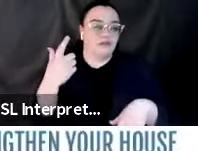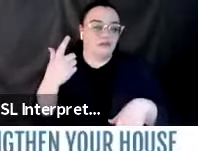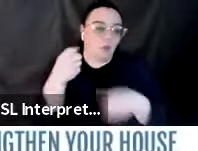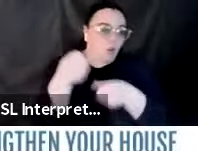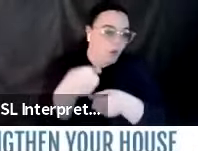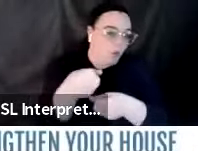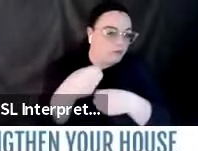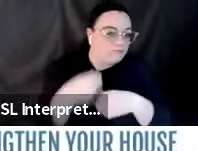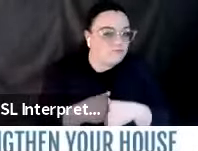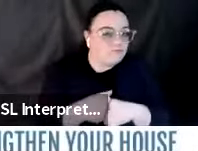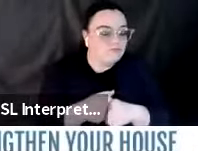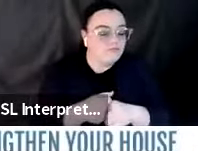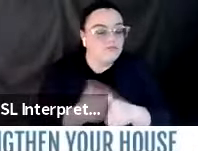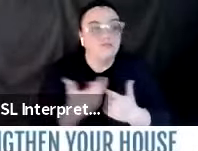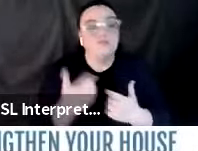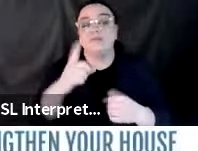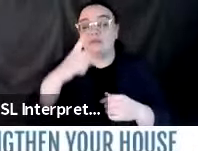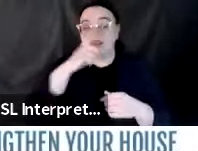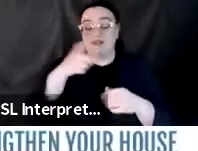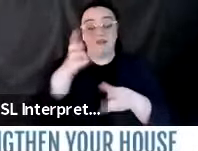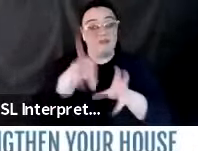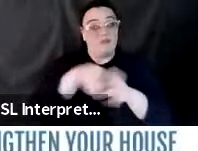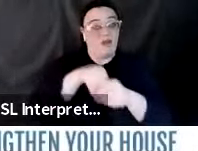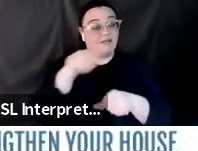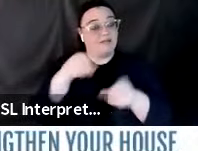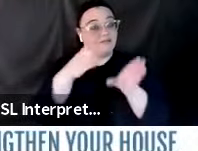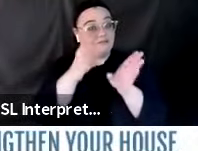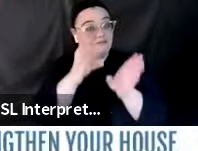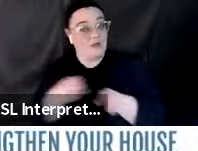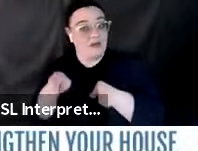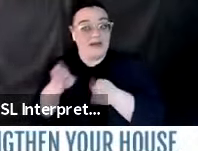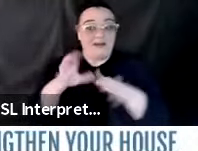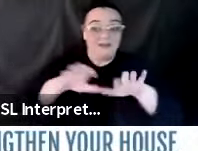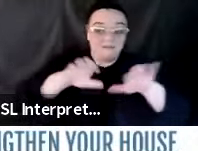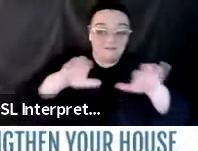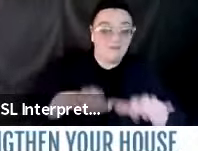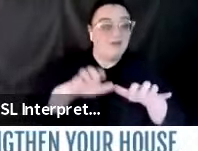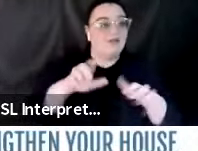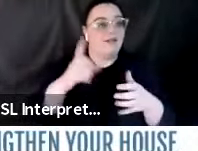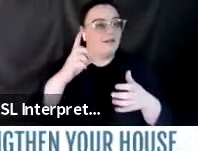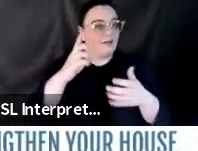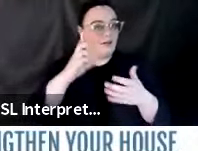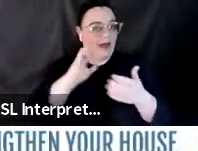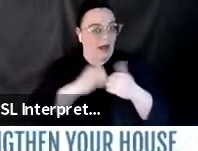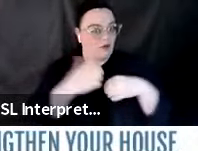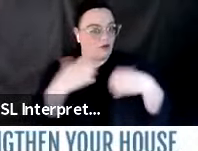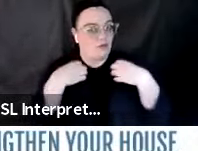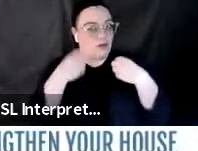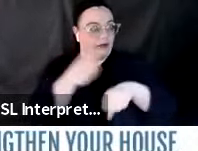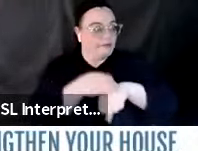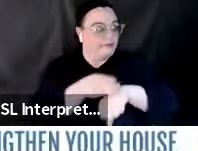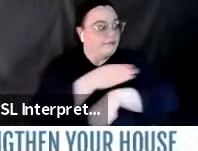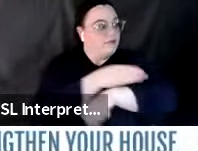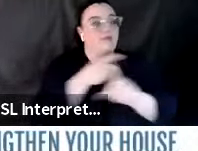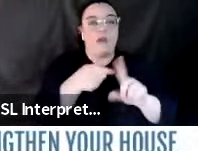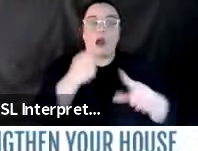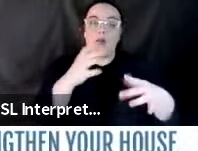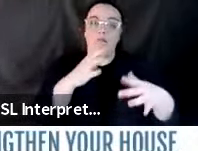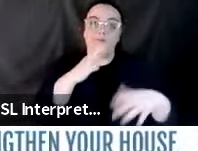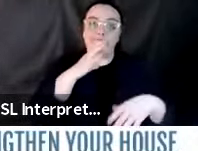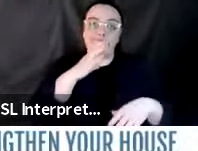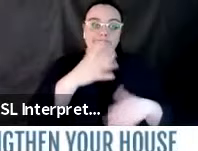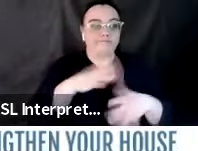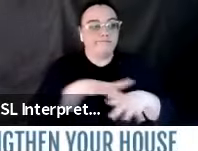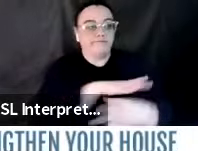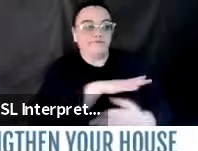Also, as part of the preparedness to survive and recover from a damaging earthquake is ensuring that older homes, especially